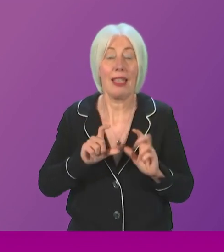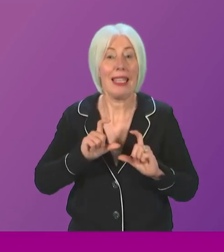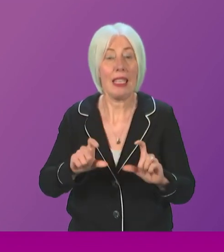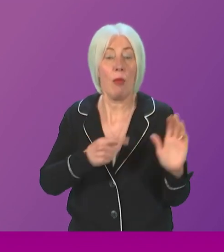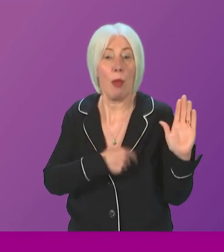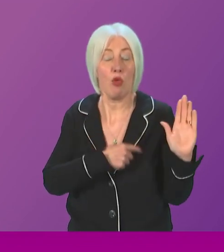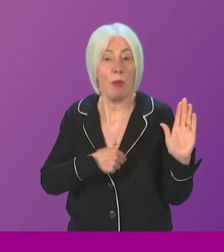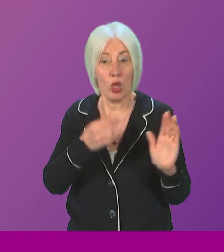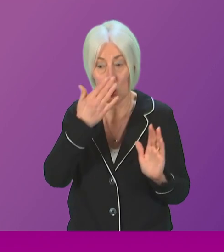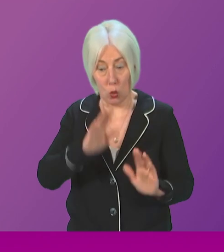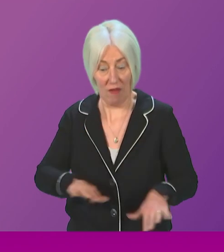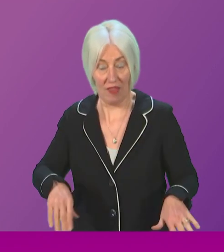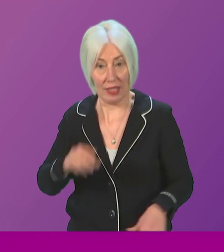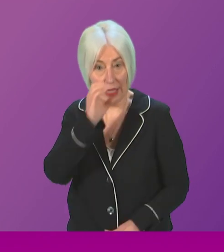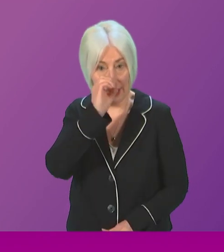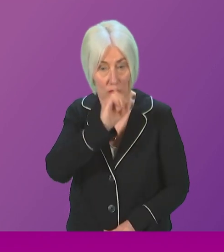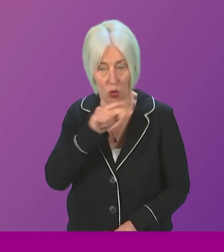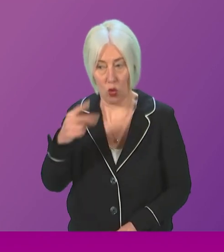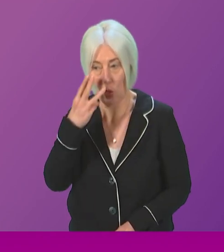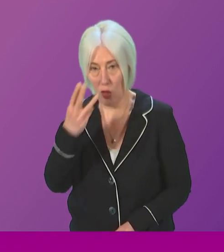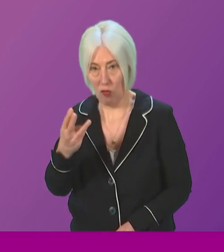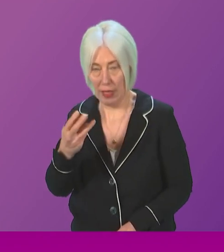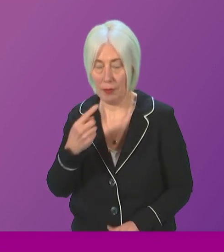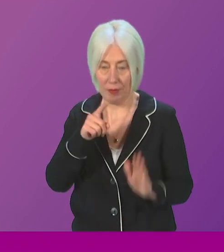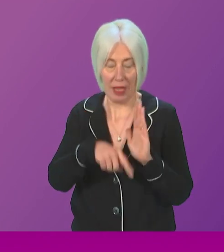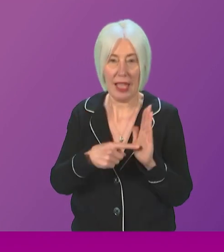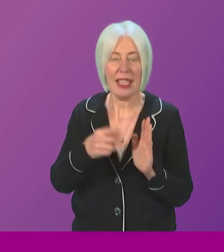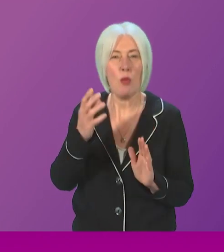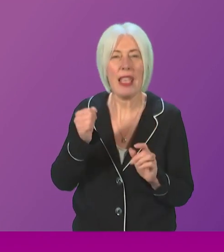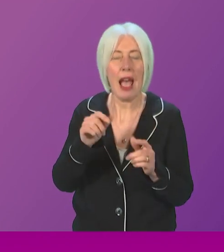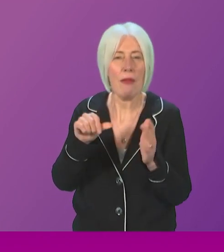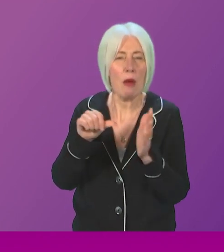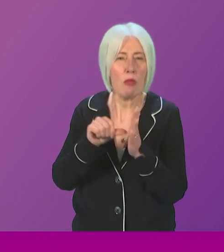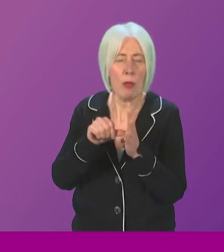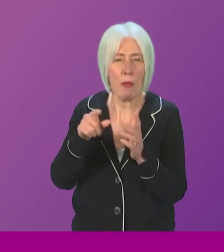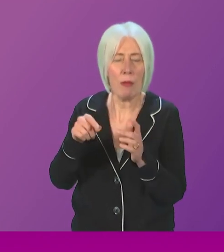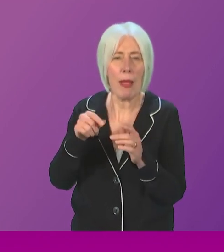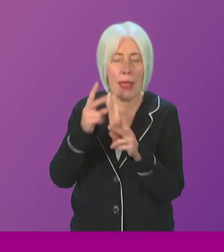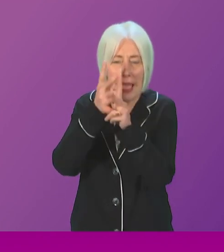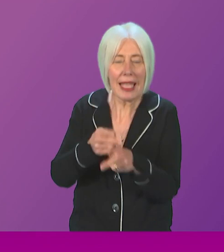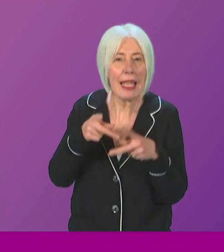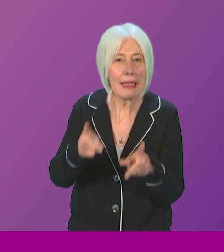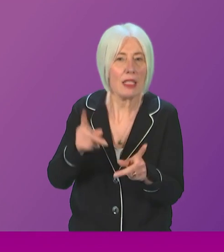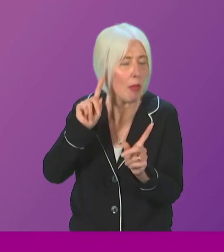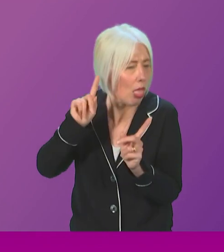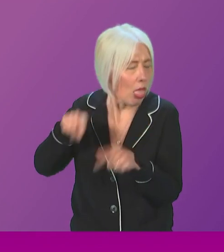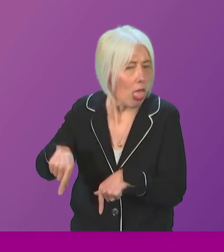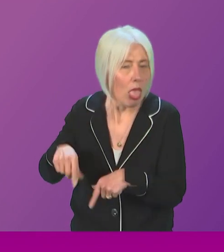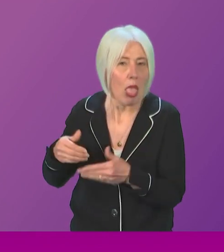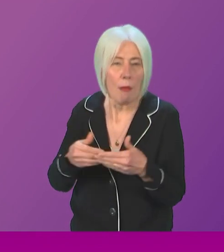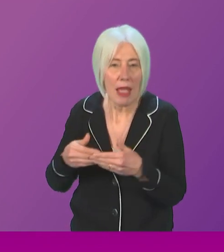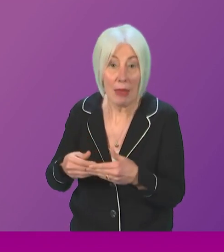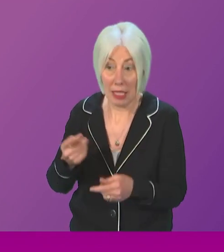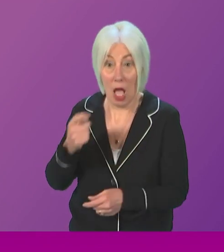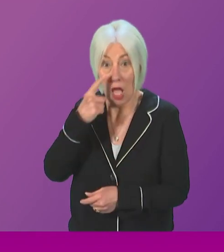to three. The report states that in Scotland we have a baby blind spot in the care system. It also states that despite the youngest